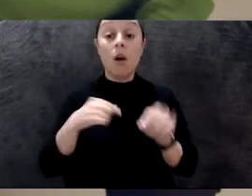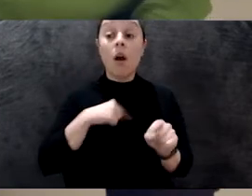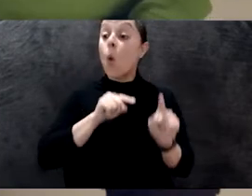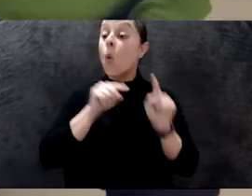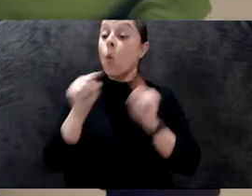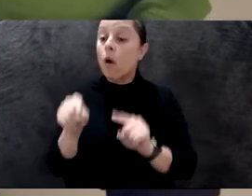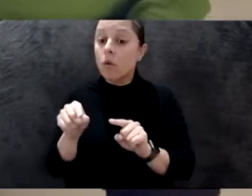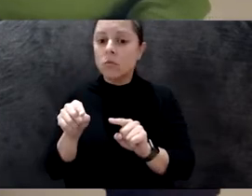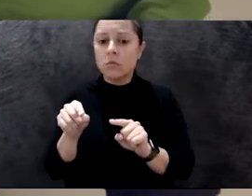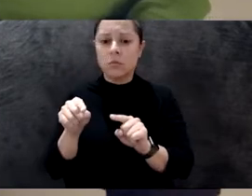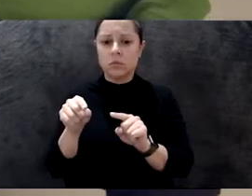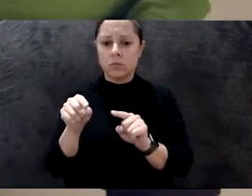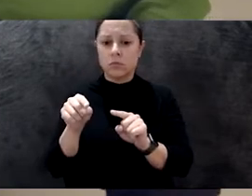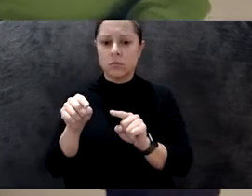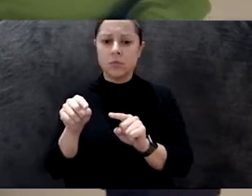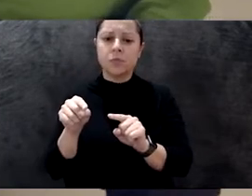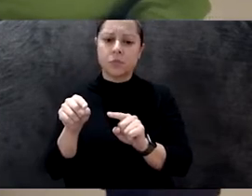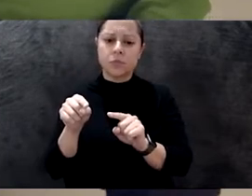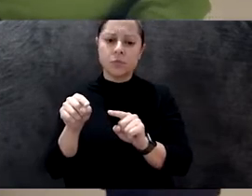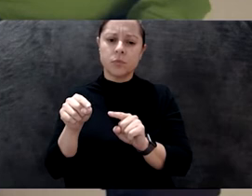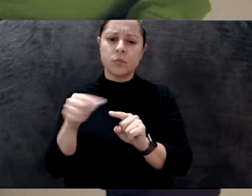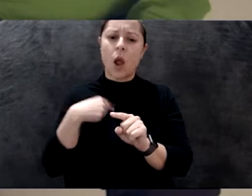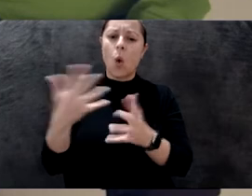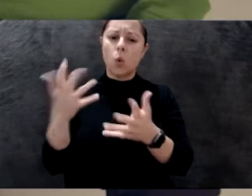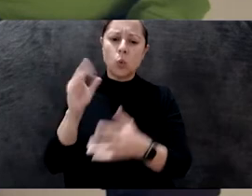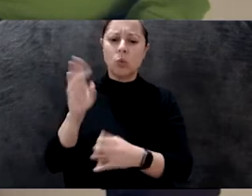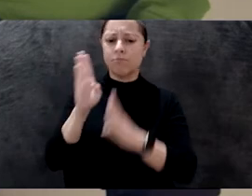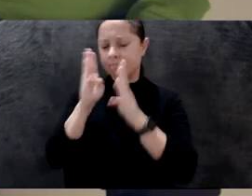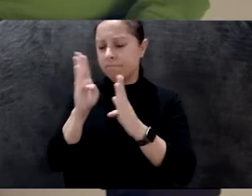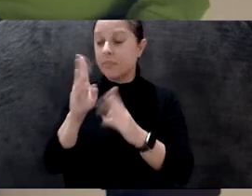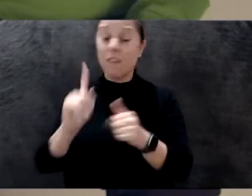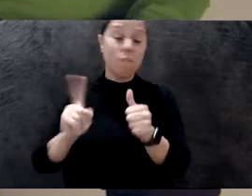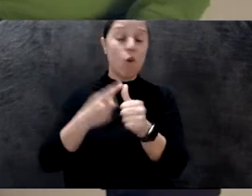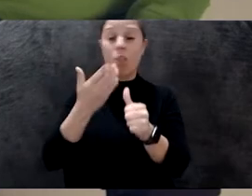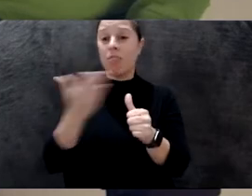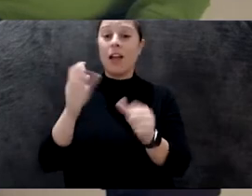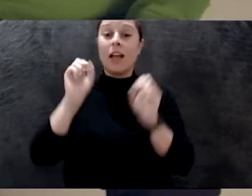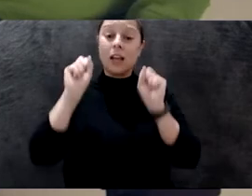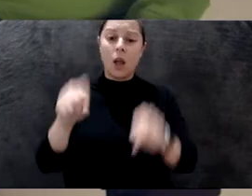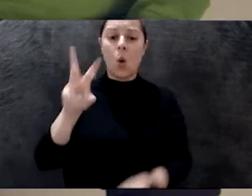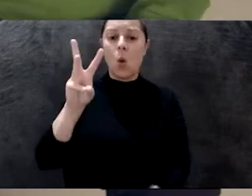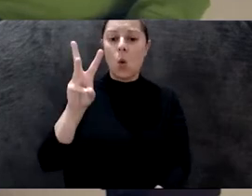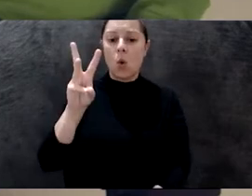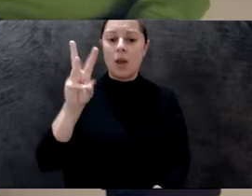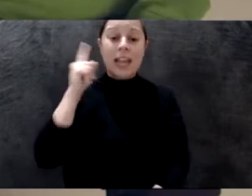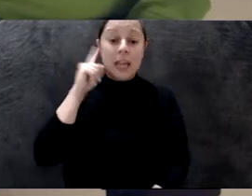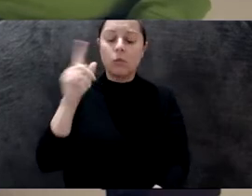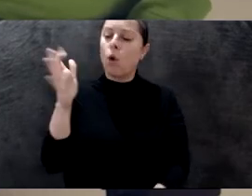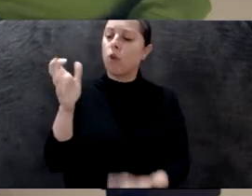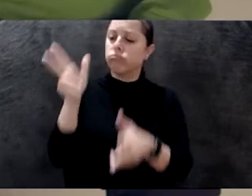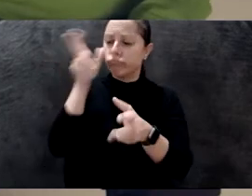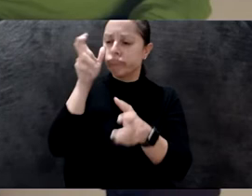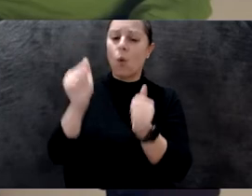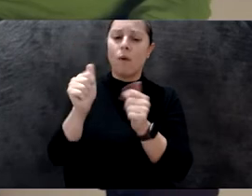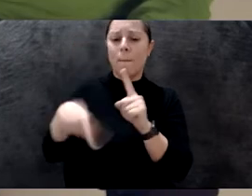Pierre Boulou. And then he said, the first thing, Thomas, can you build a web page for me? I want that you build a web page, and I want to offer my